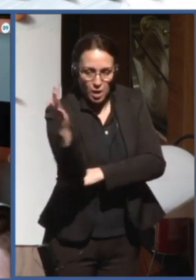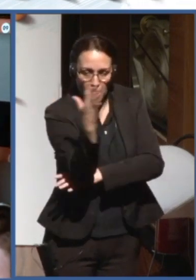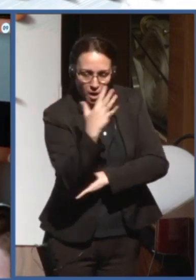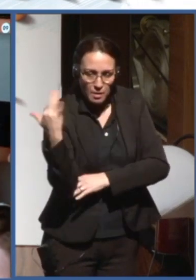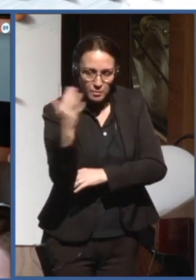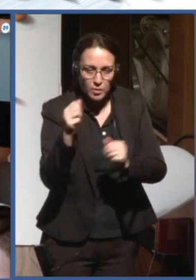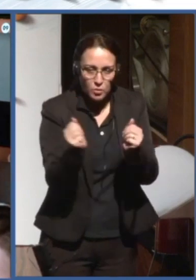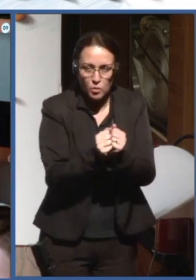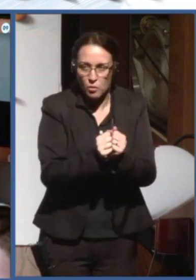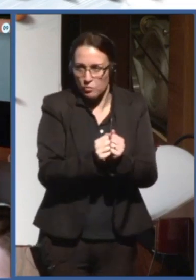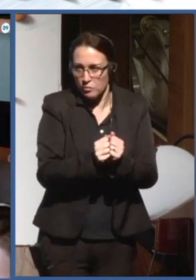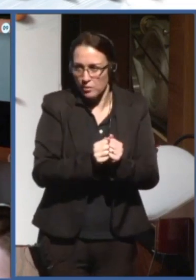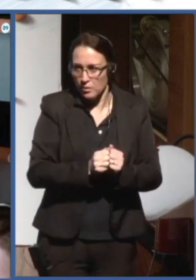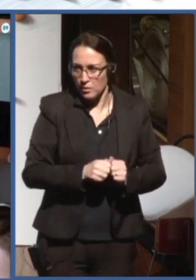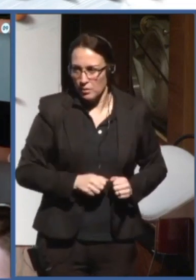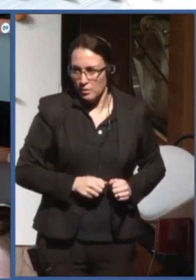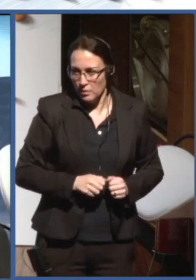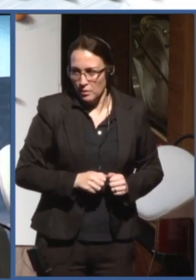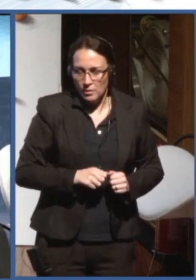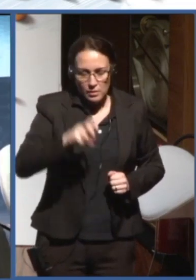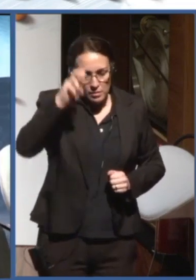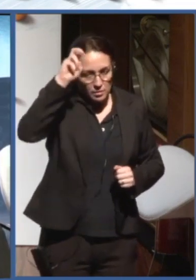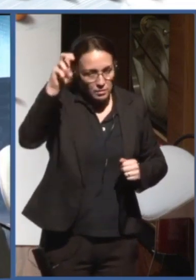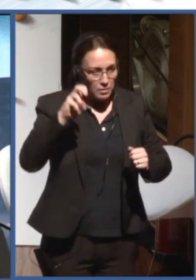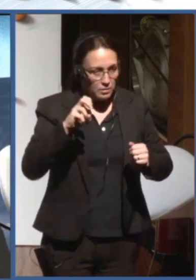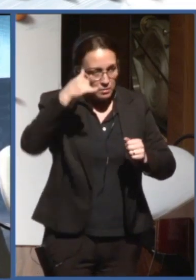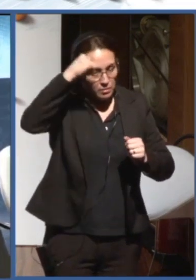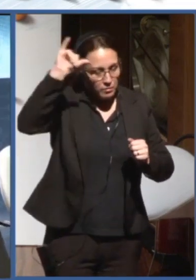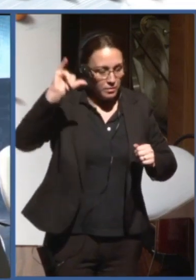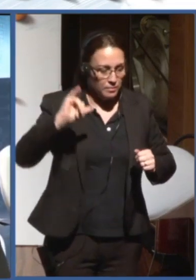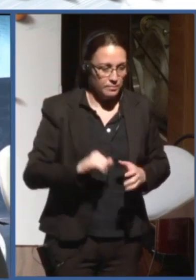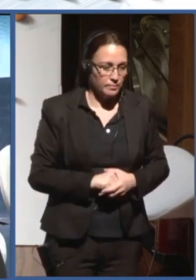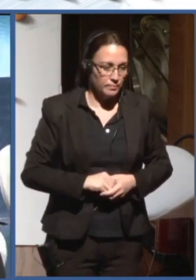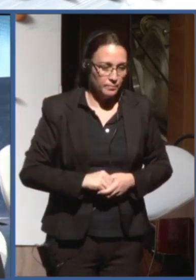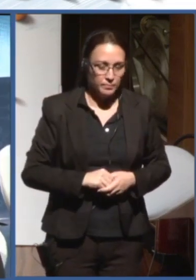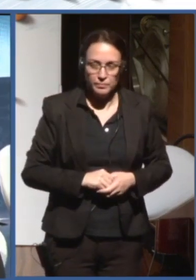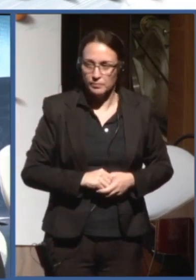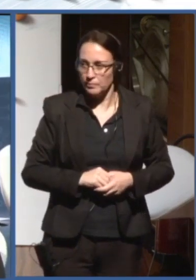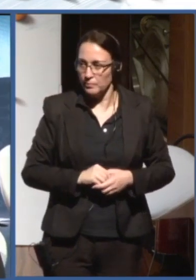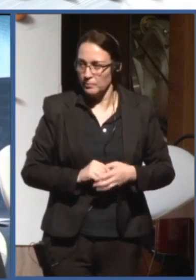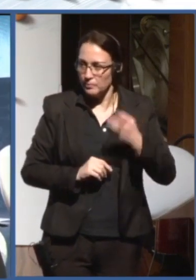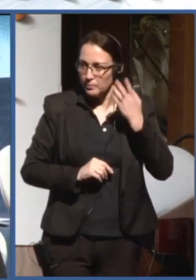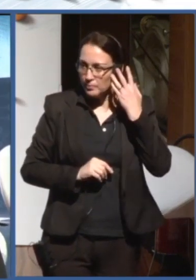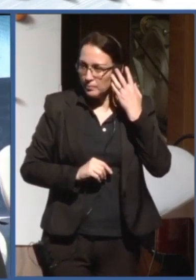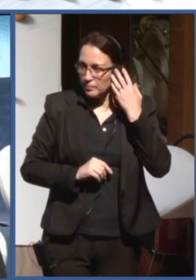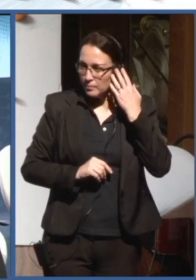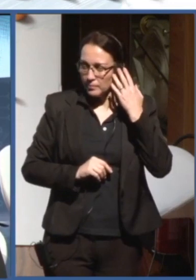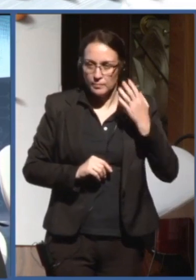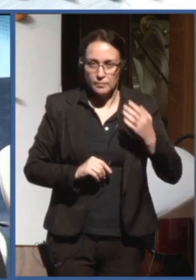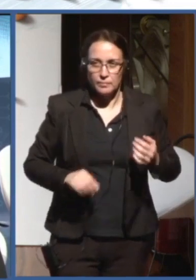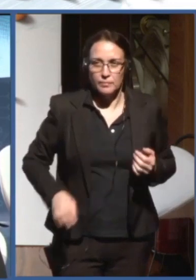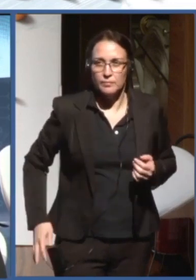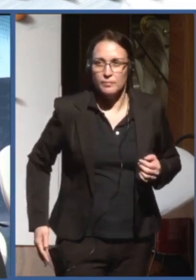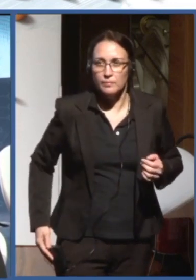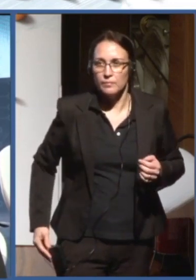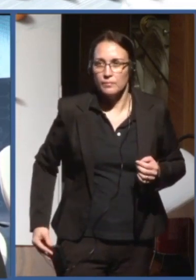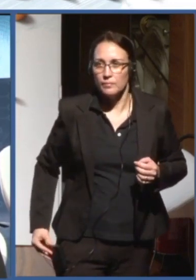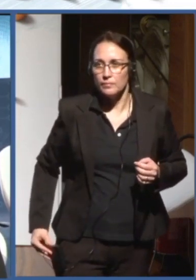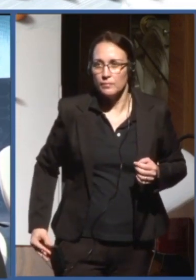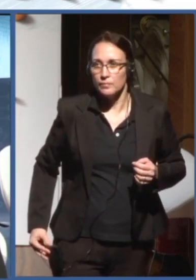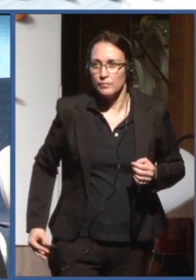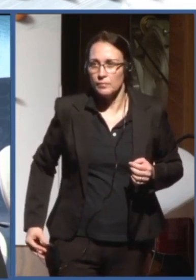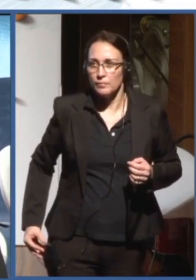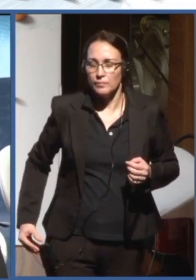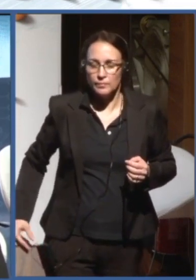Thank you. Thank you. A lot of questions. I think that we need another panel. So, I will start with, maybe you can quickly answer these